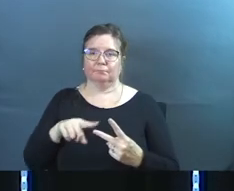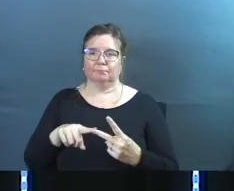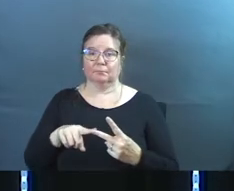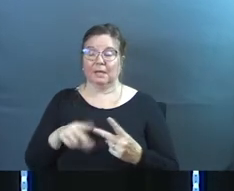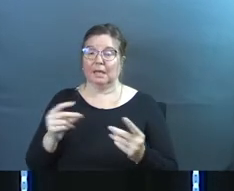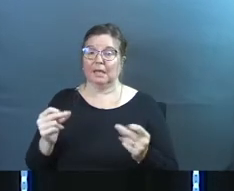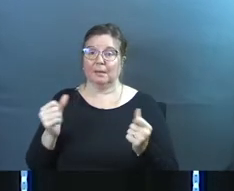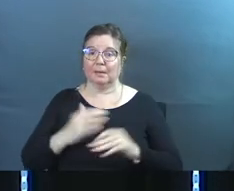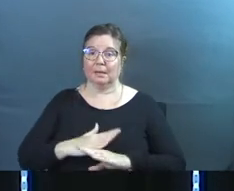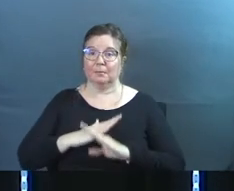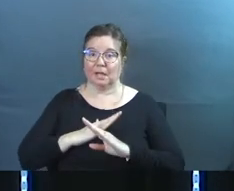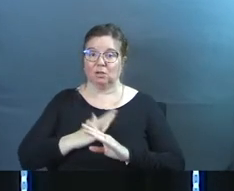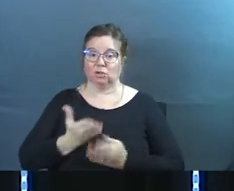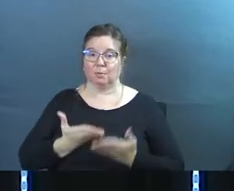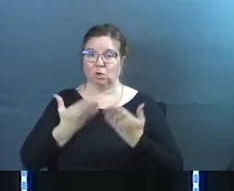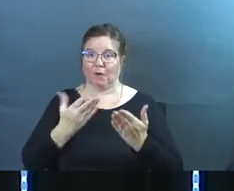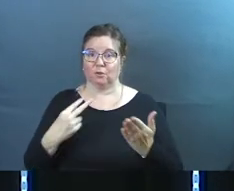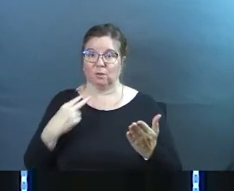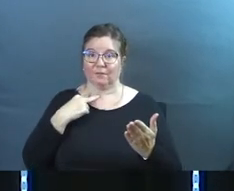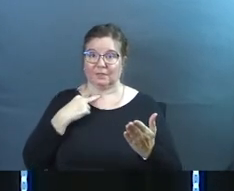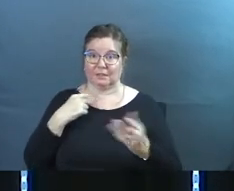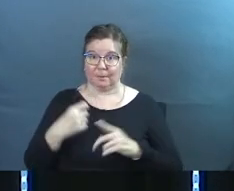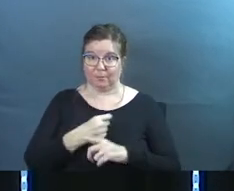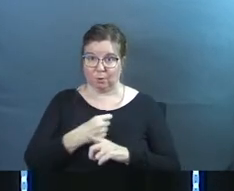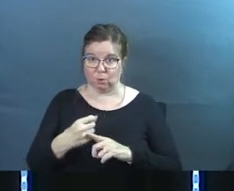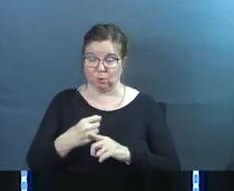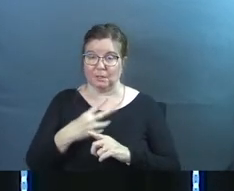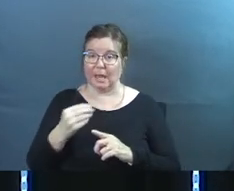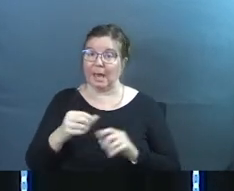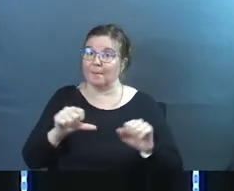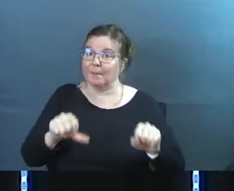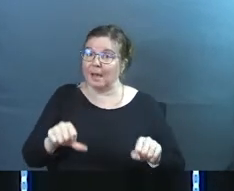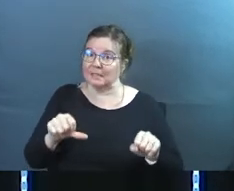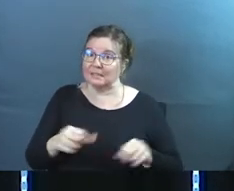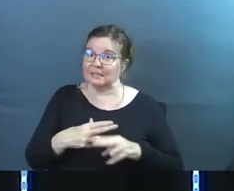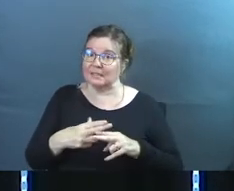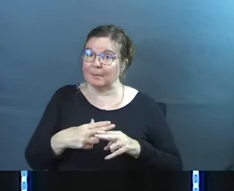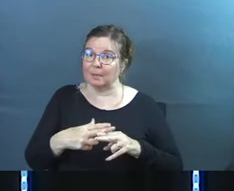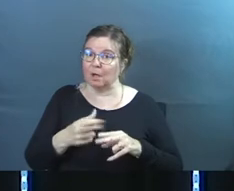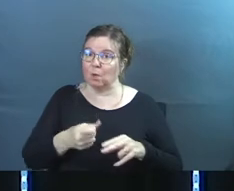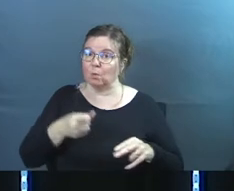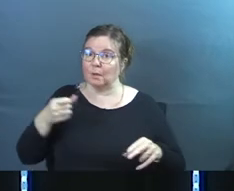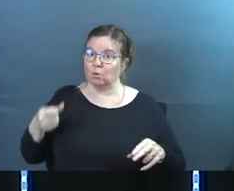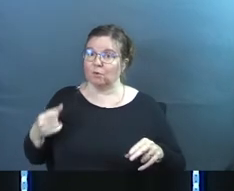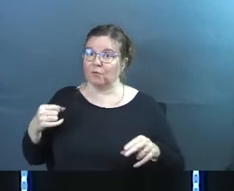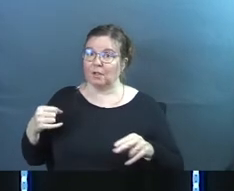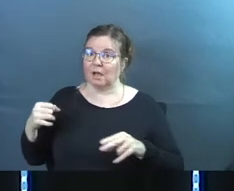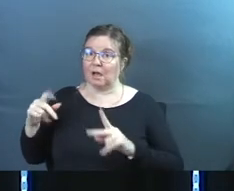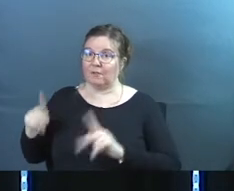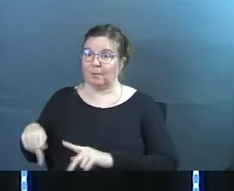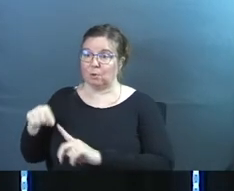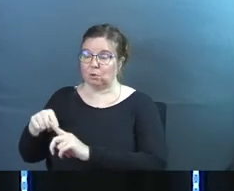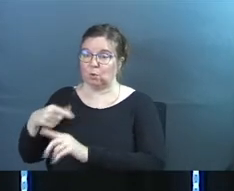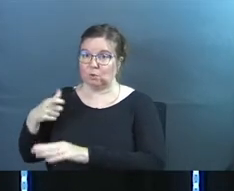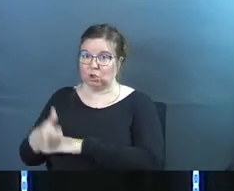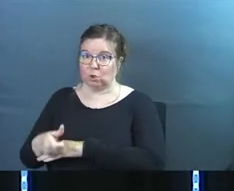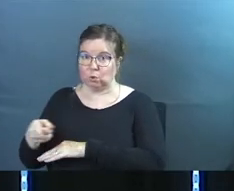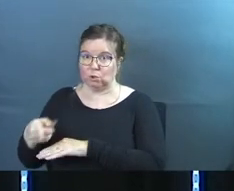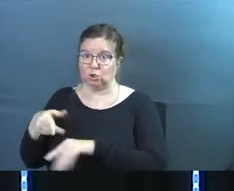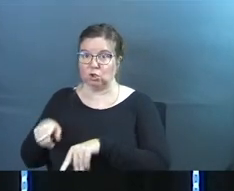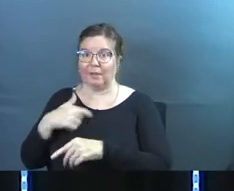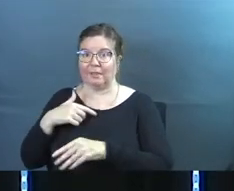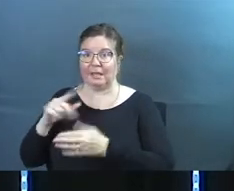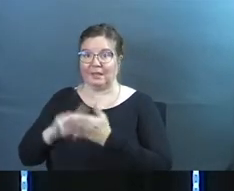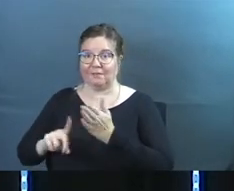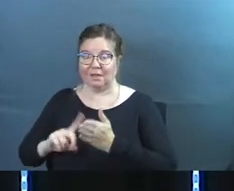immediate protection should be offered to the victim of abuse and possibly temporary removal of the accused during that investigation